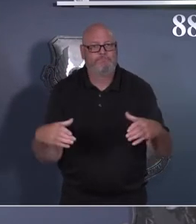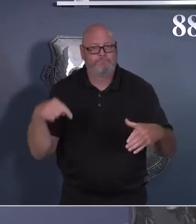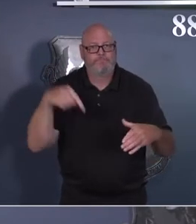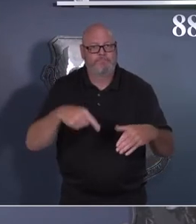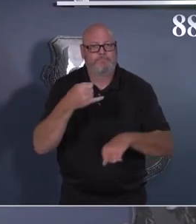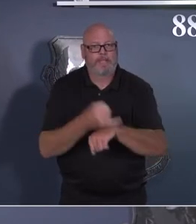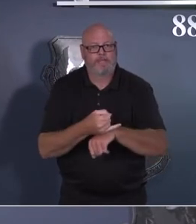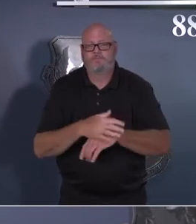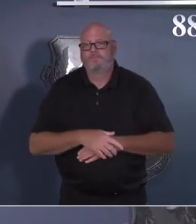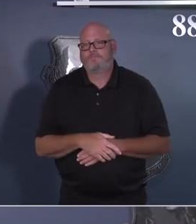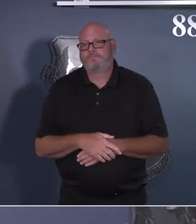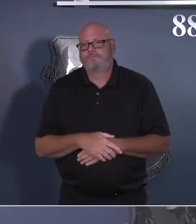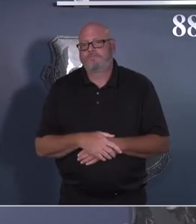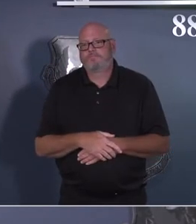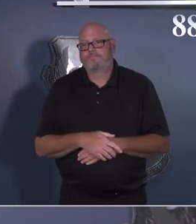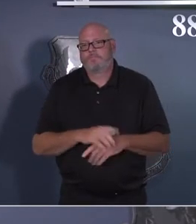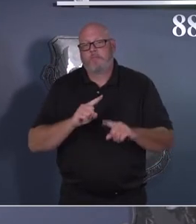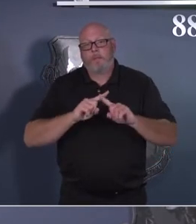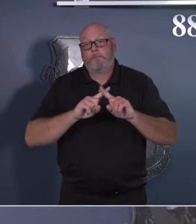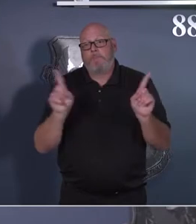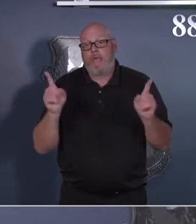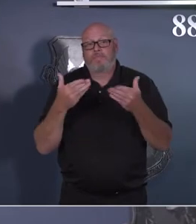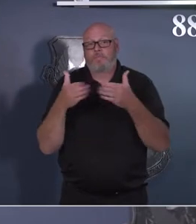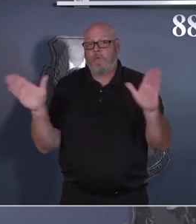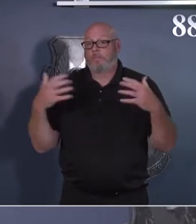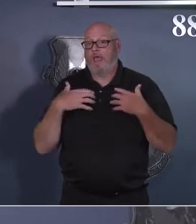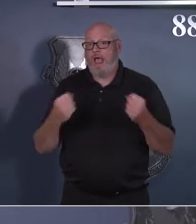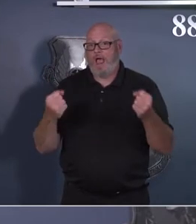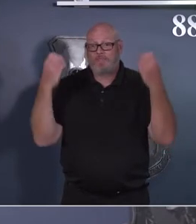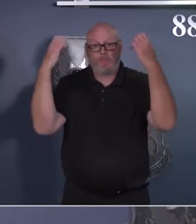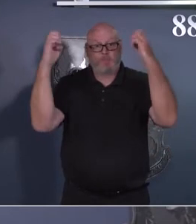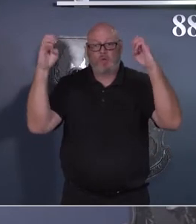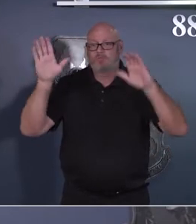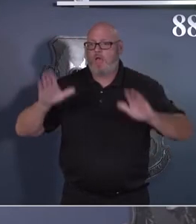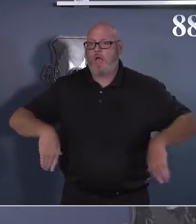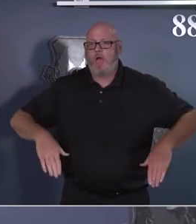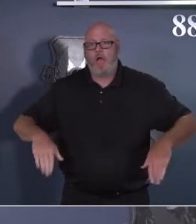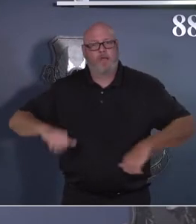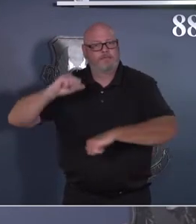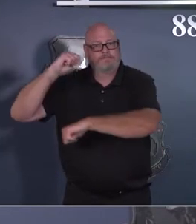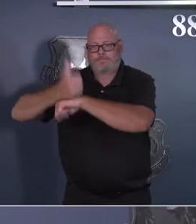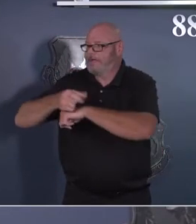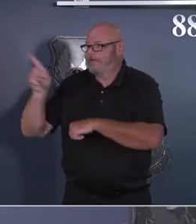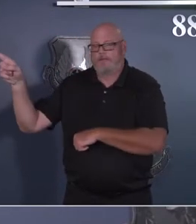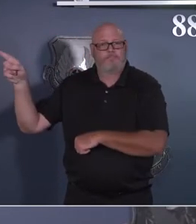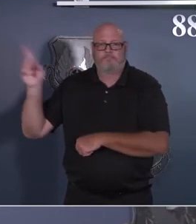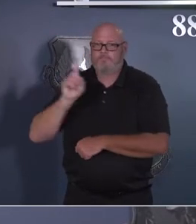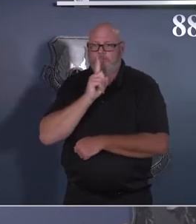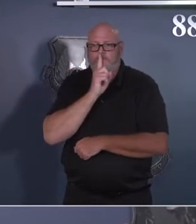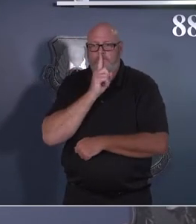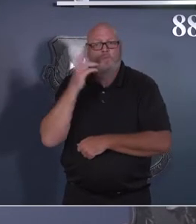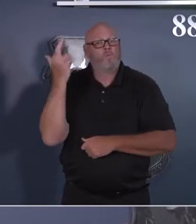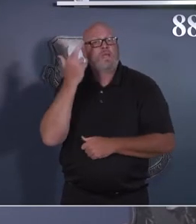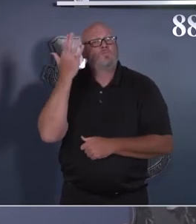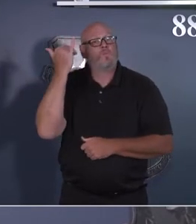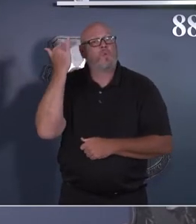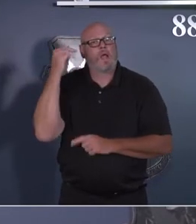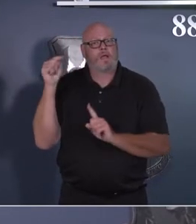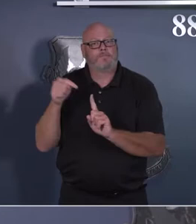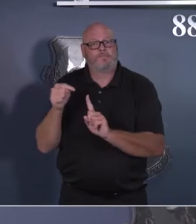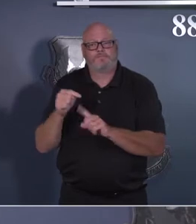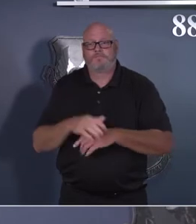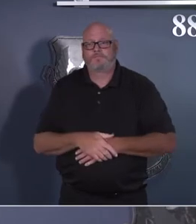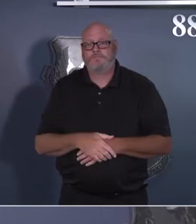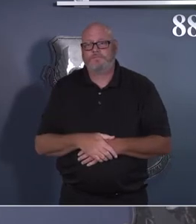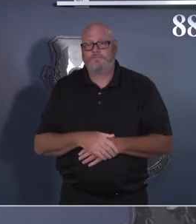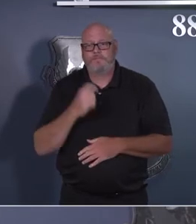emergency or not, I wanted to look at our capability and capacity to deal with this COVID pandemic. We have learned a ton over the course